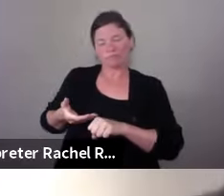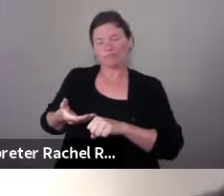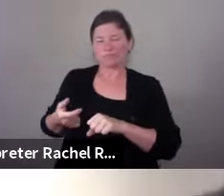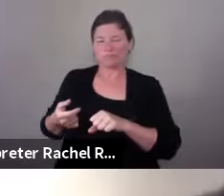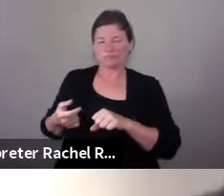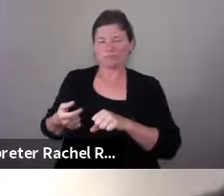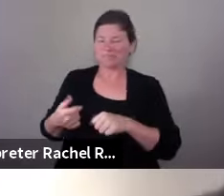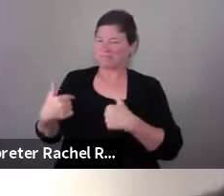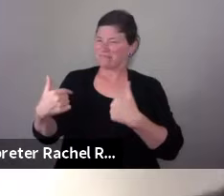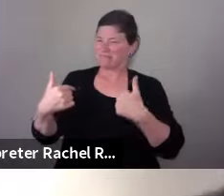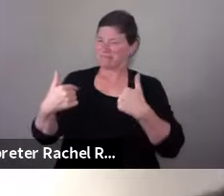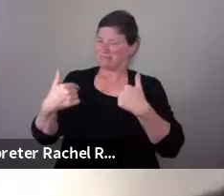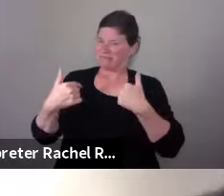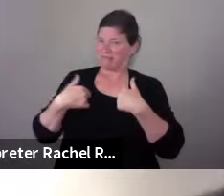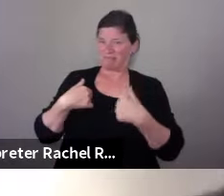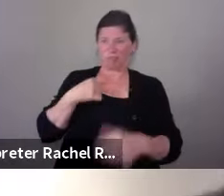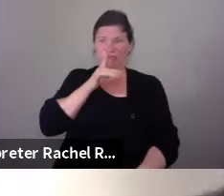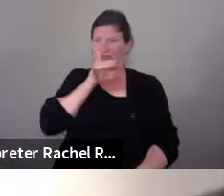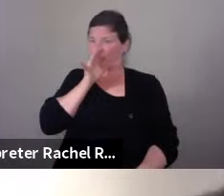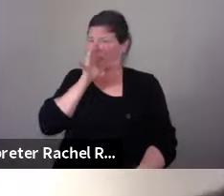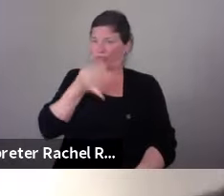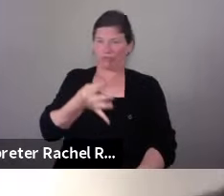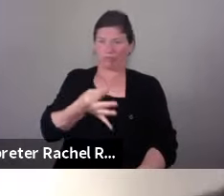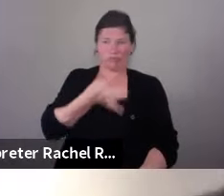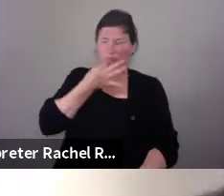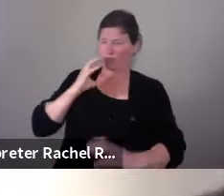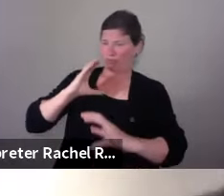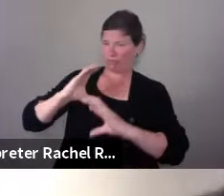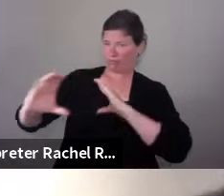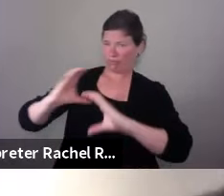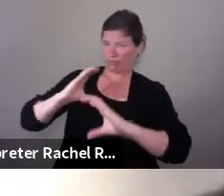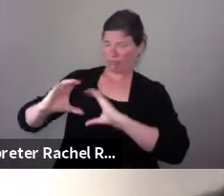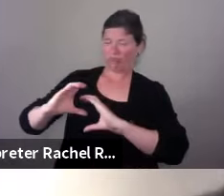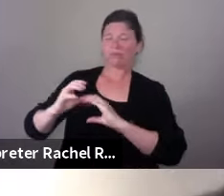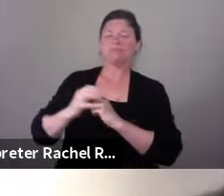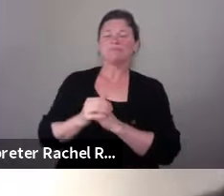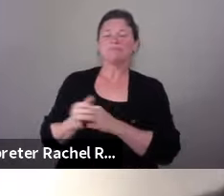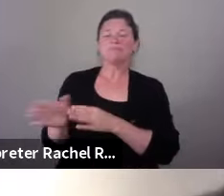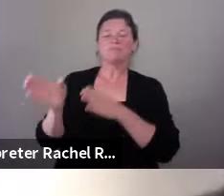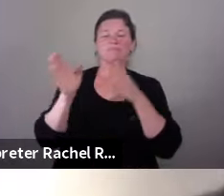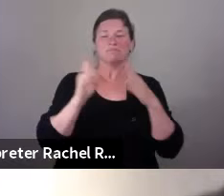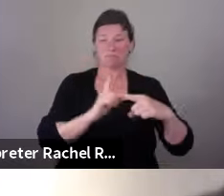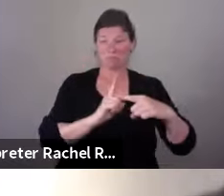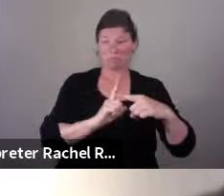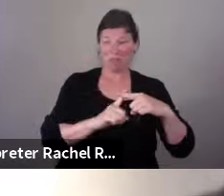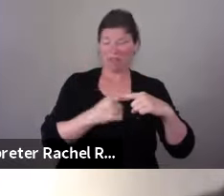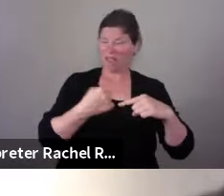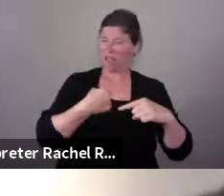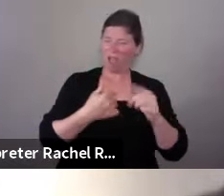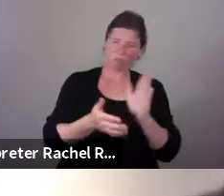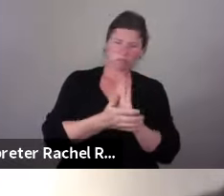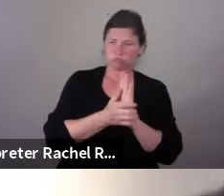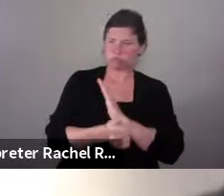very good at being a verbal person, and I can bring points across. I'm also very good at being able to bring